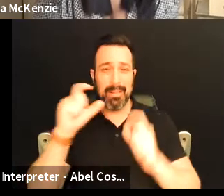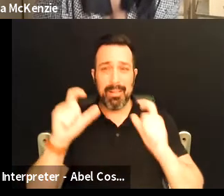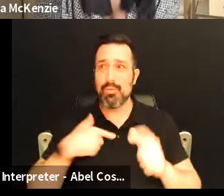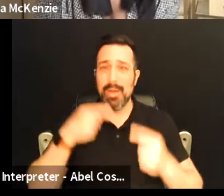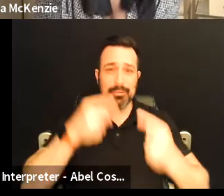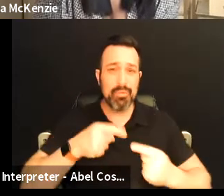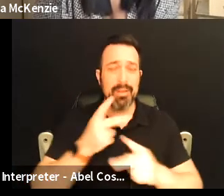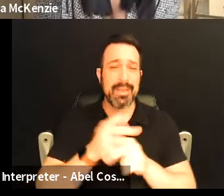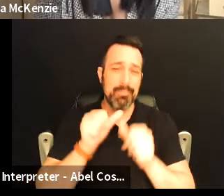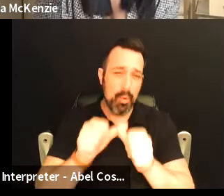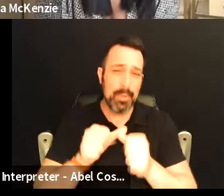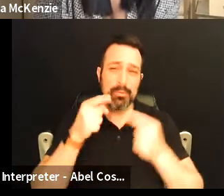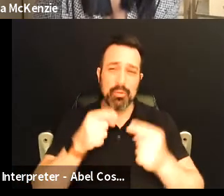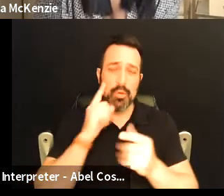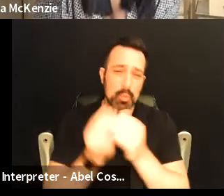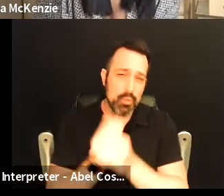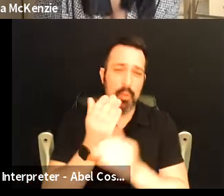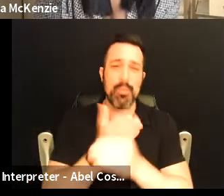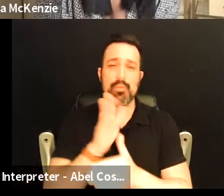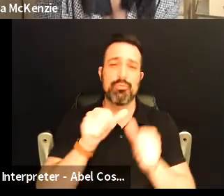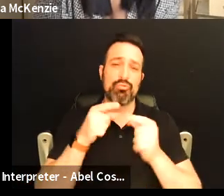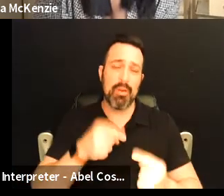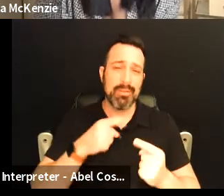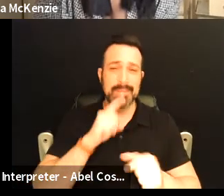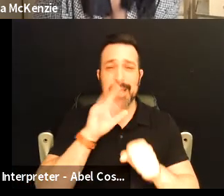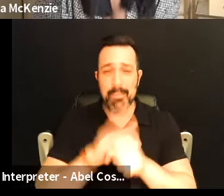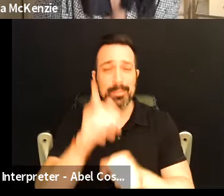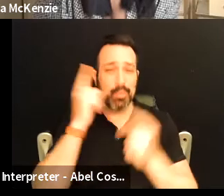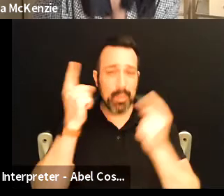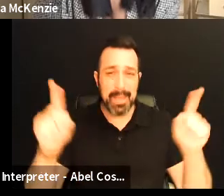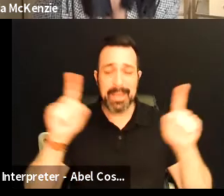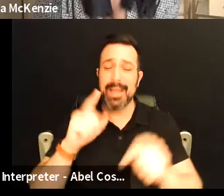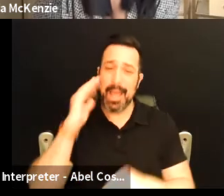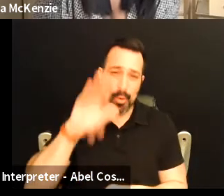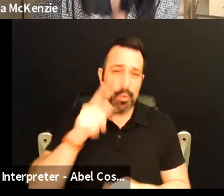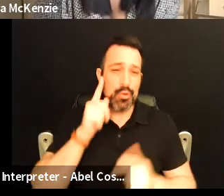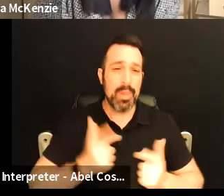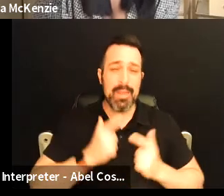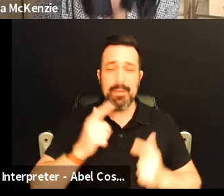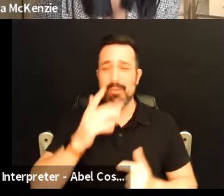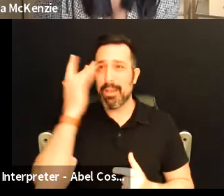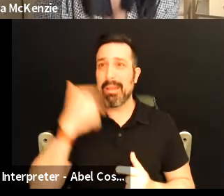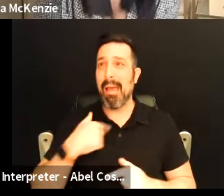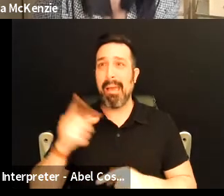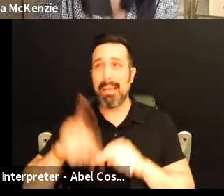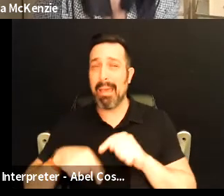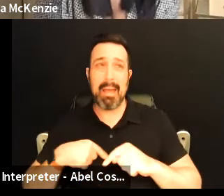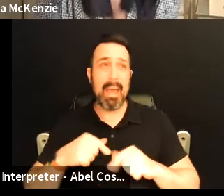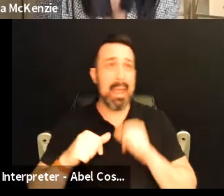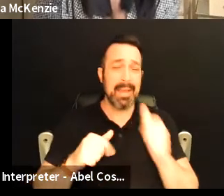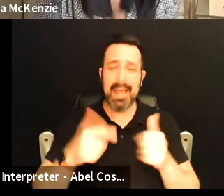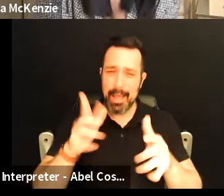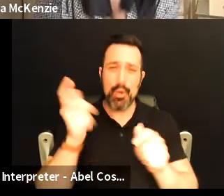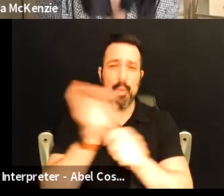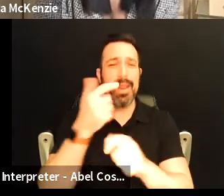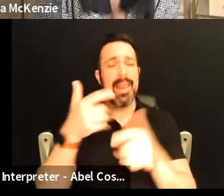keep going through your struggles you'll be growing through your struggles I promise you go make it I know that you go live forget the I ain't the I can't just let yourself win go